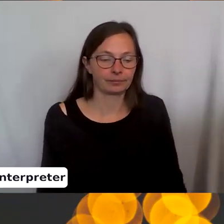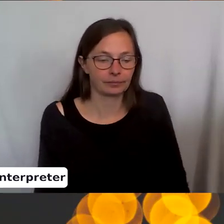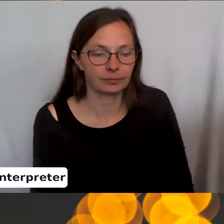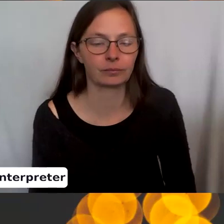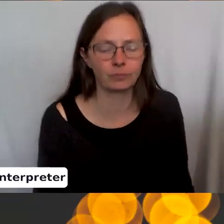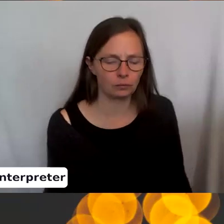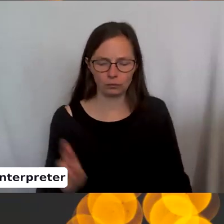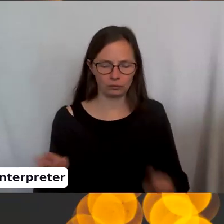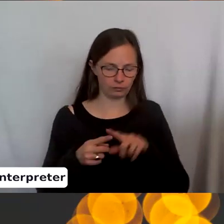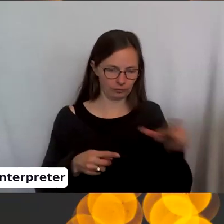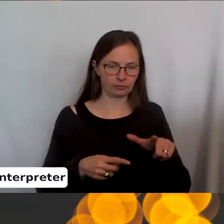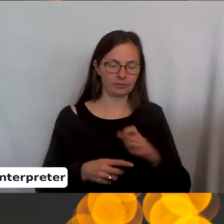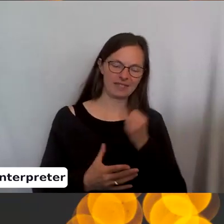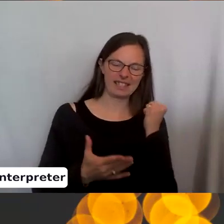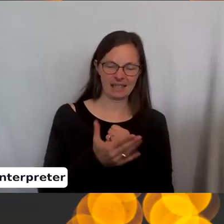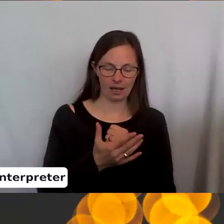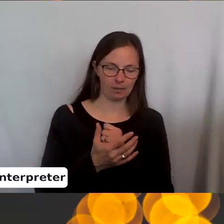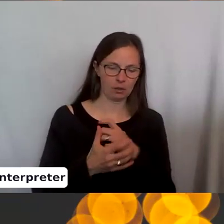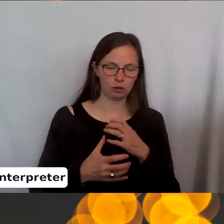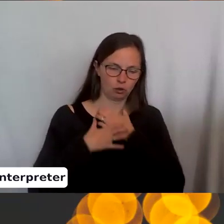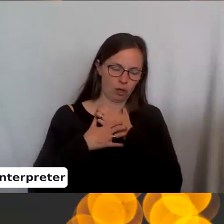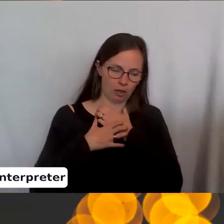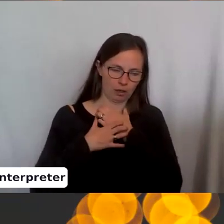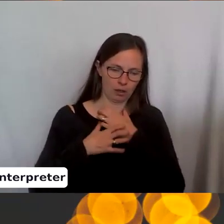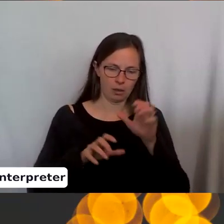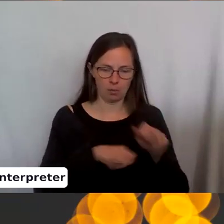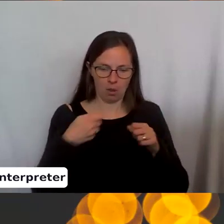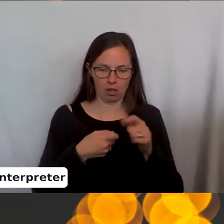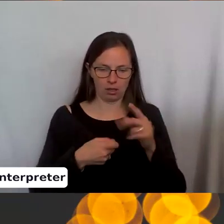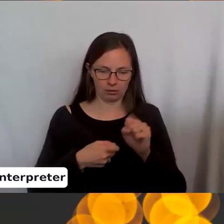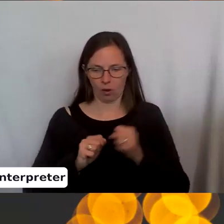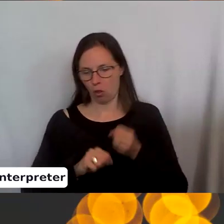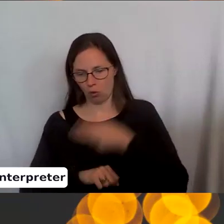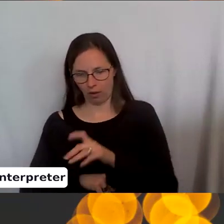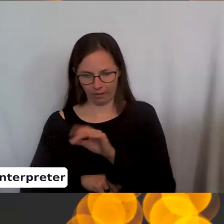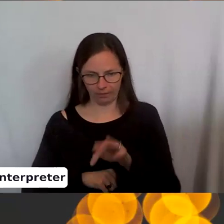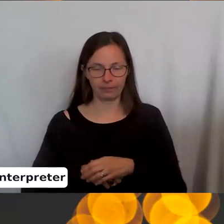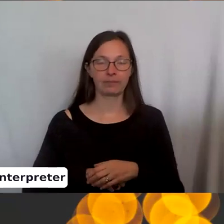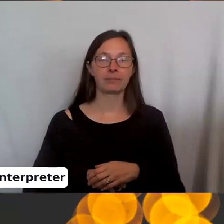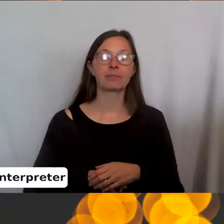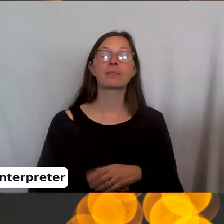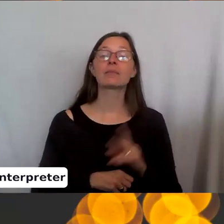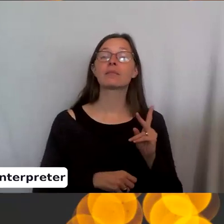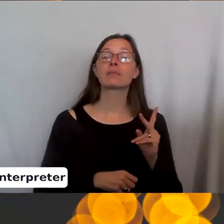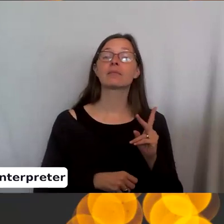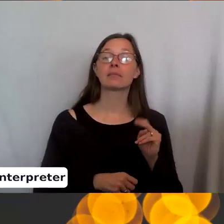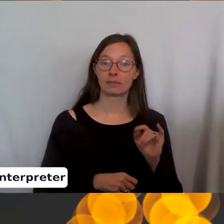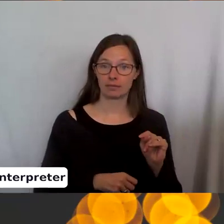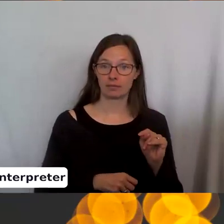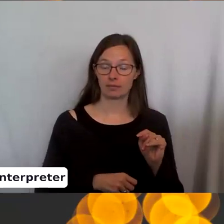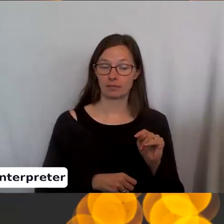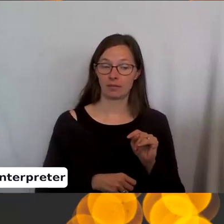guts out, throw it off the cliff. So now this way, you're going to knit left to right,